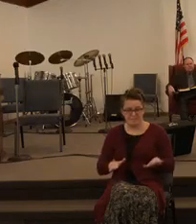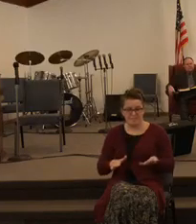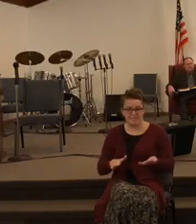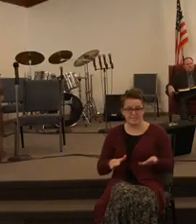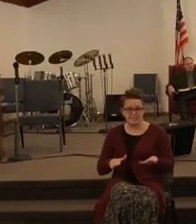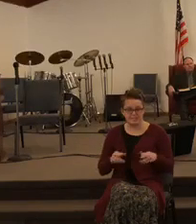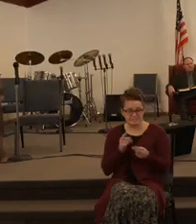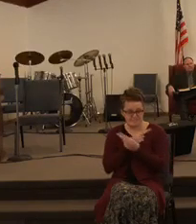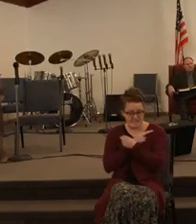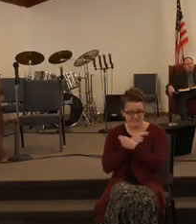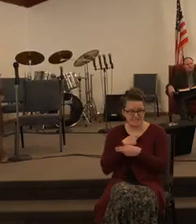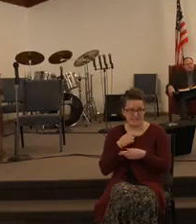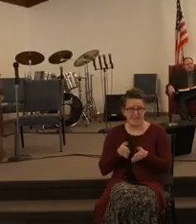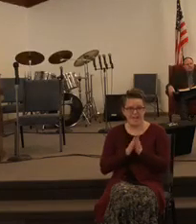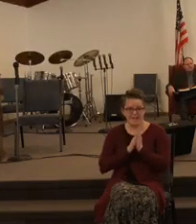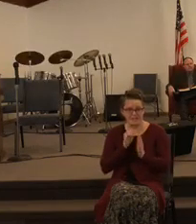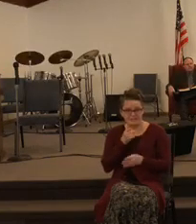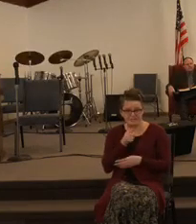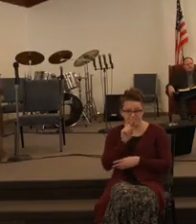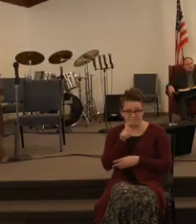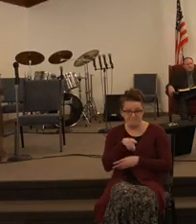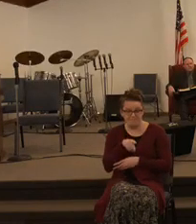I ask you the question